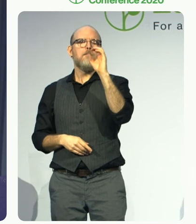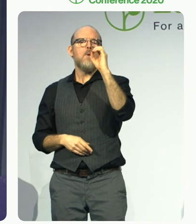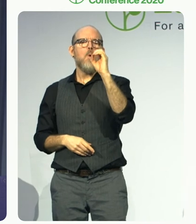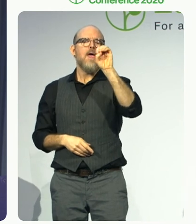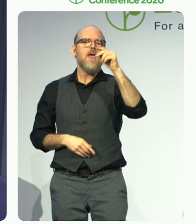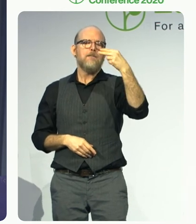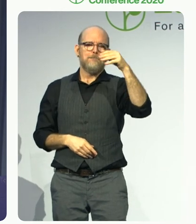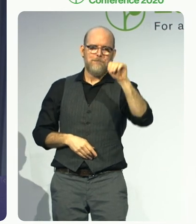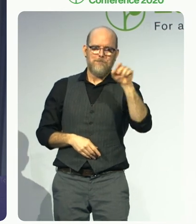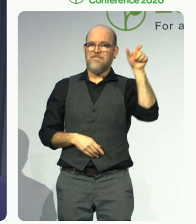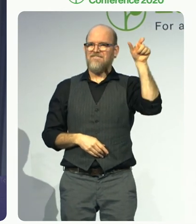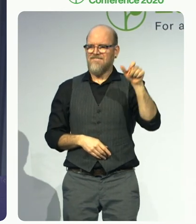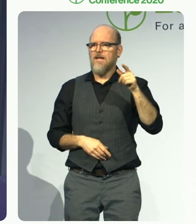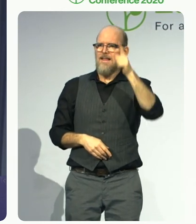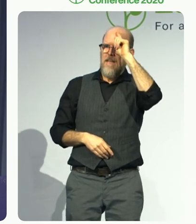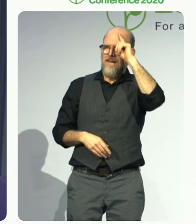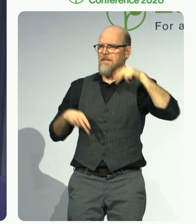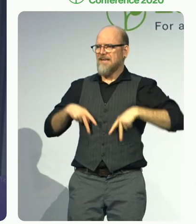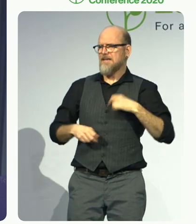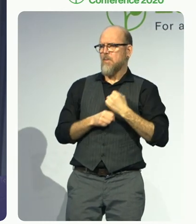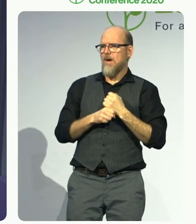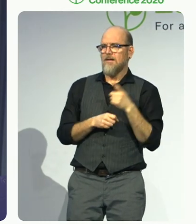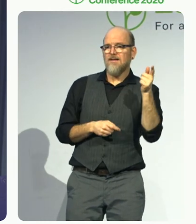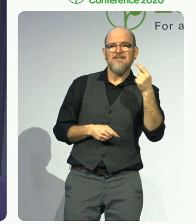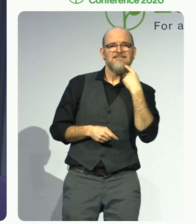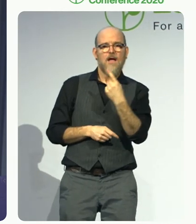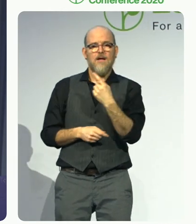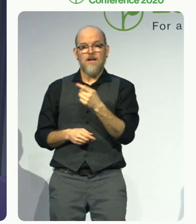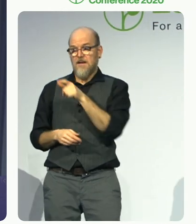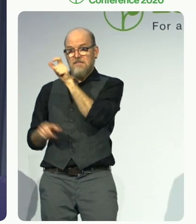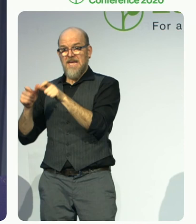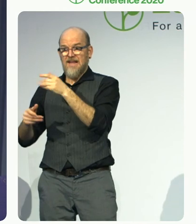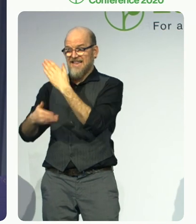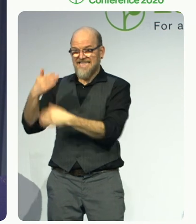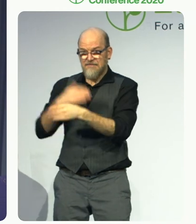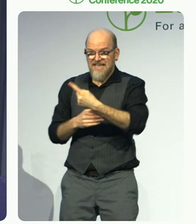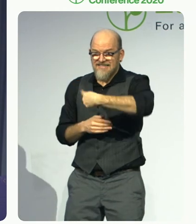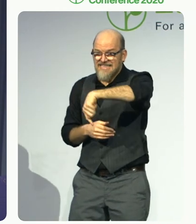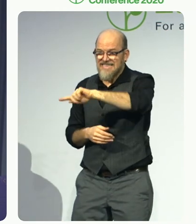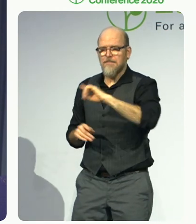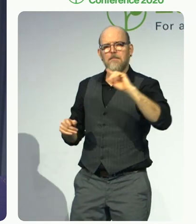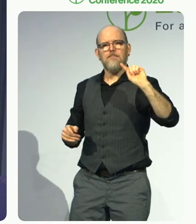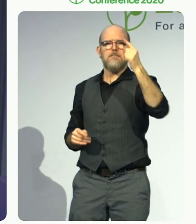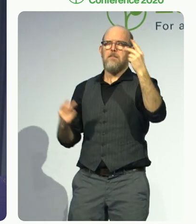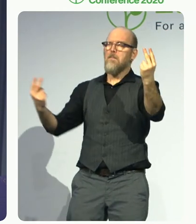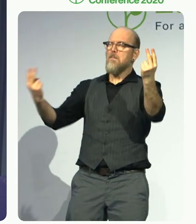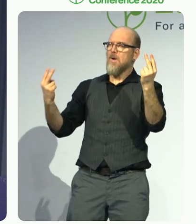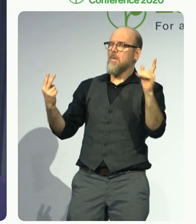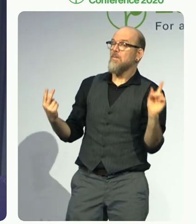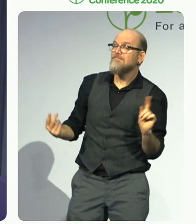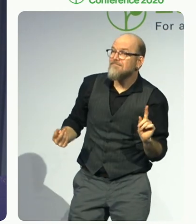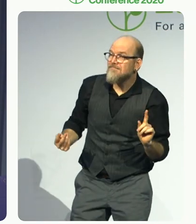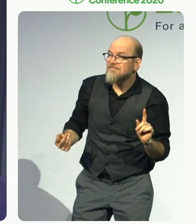gainful employment. The agendas and projects presented at the Zero Project